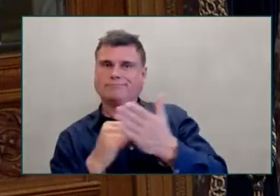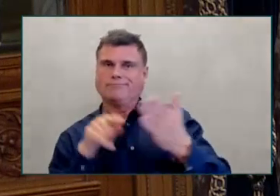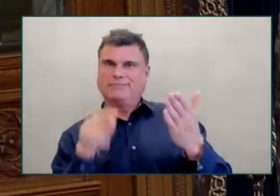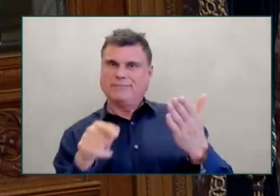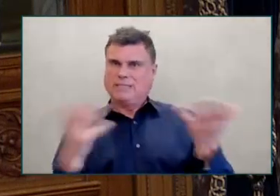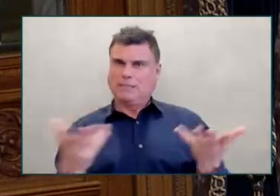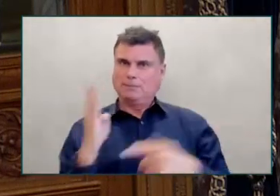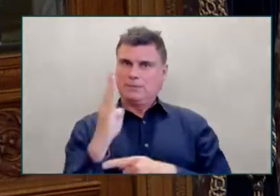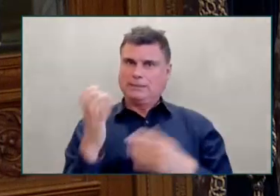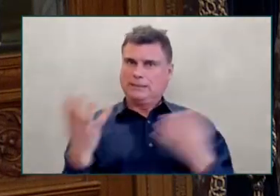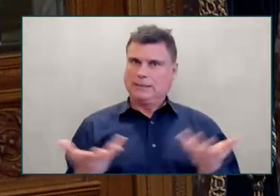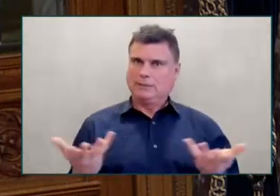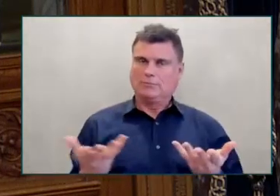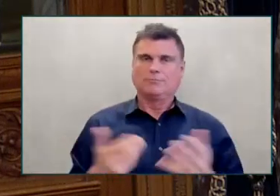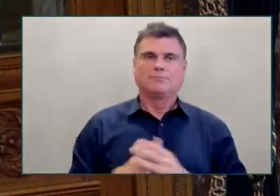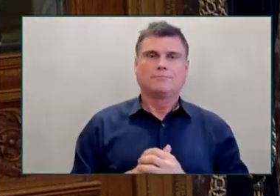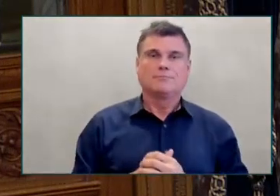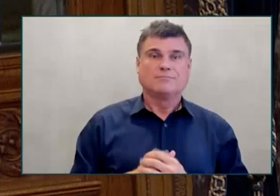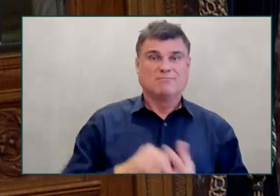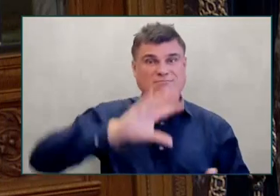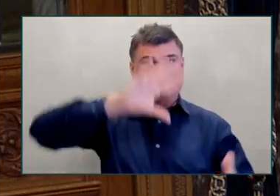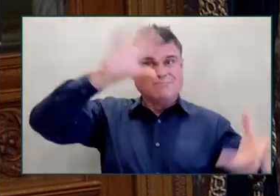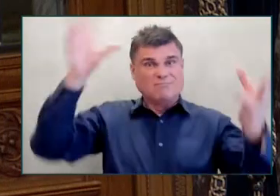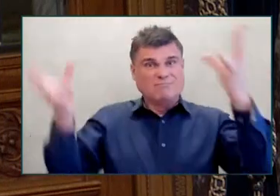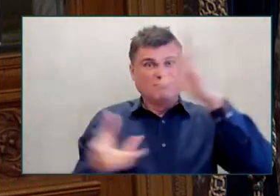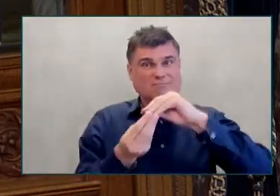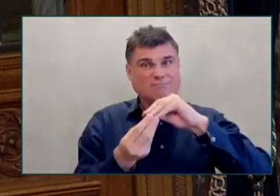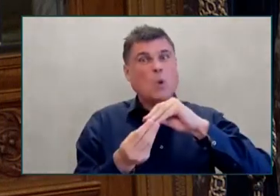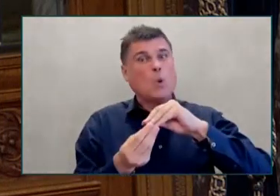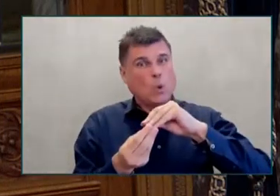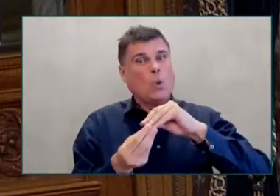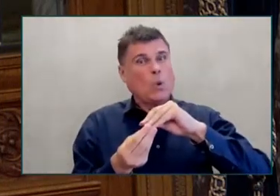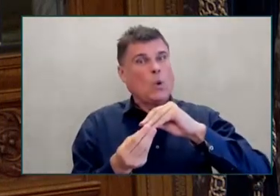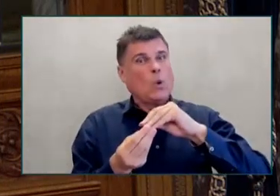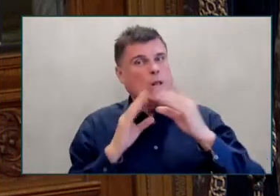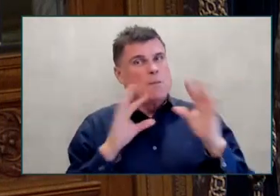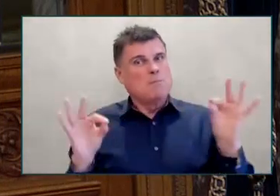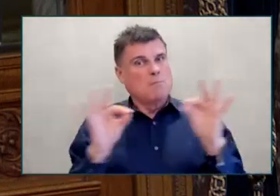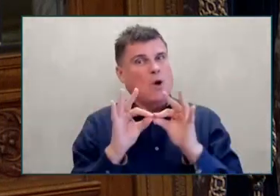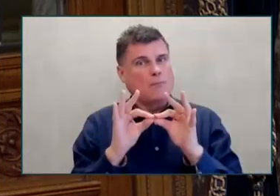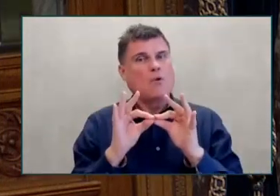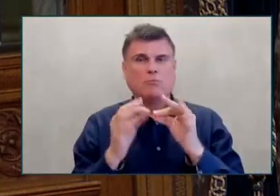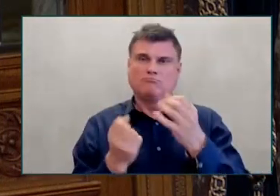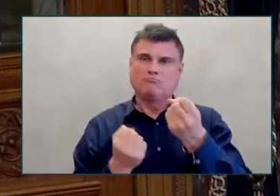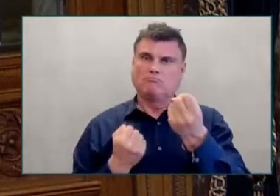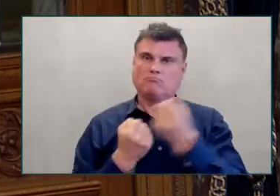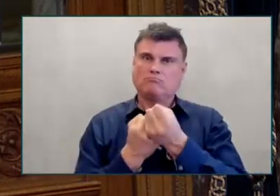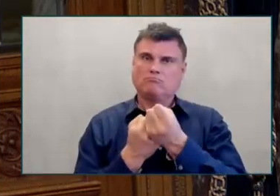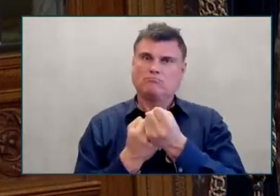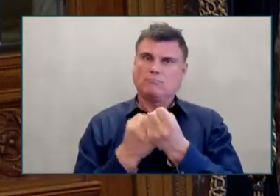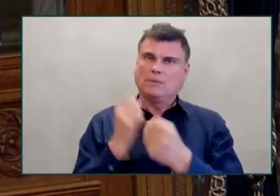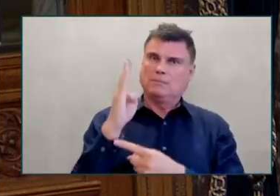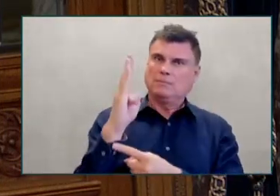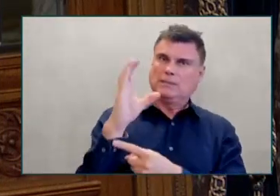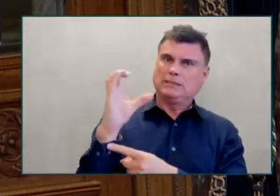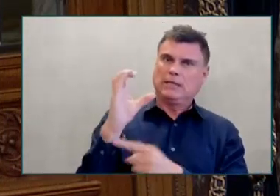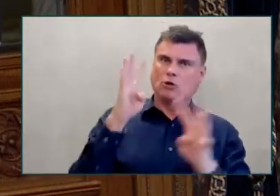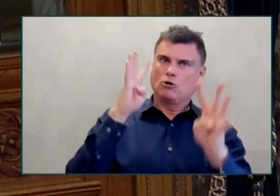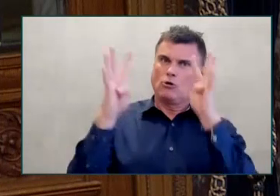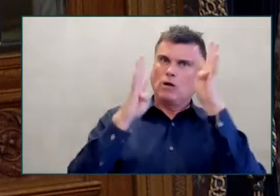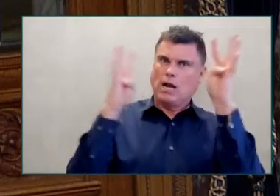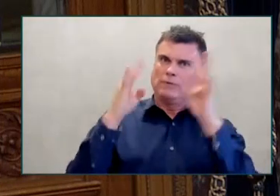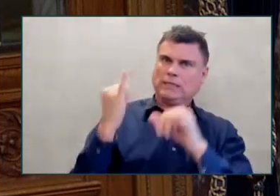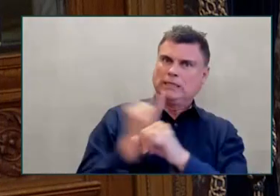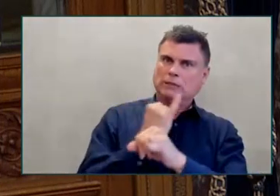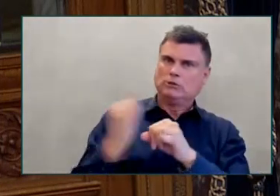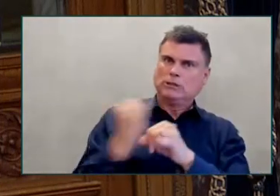of Creative BC, which is BC's independent, not-for-profit agency that has been developing our creative sector for 10 years. And that's why